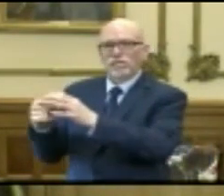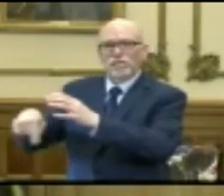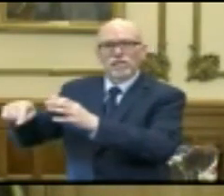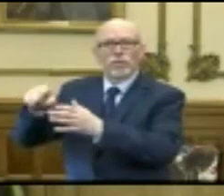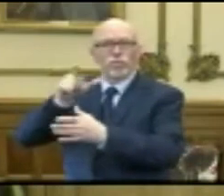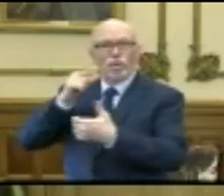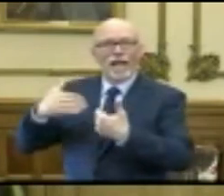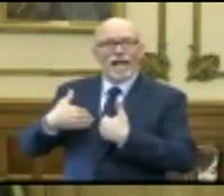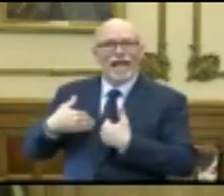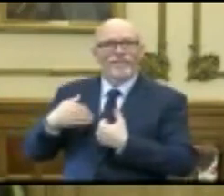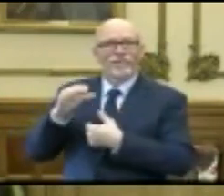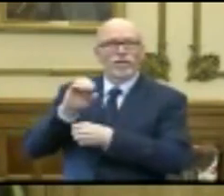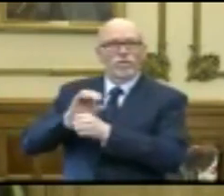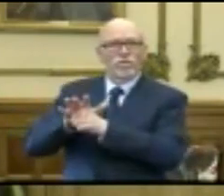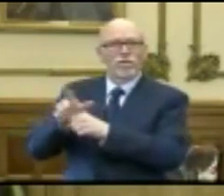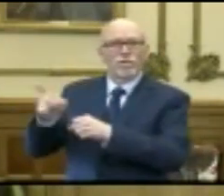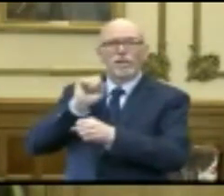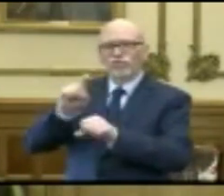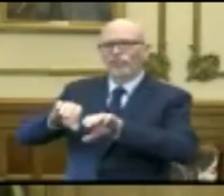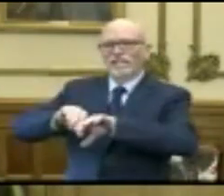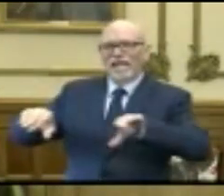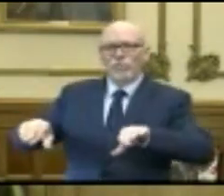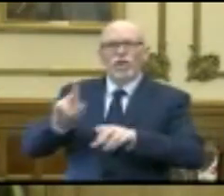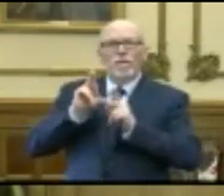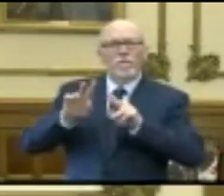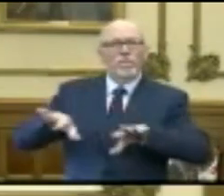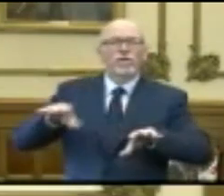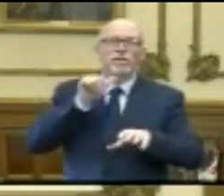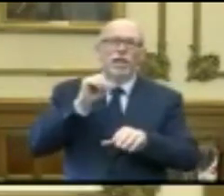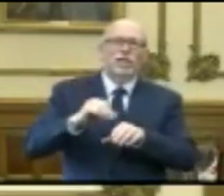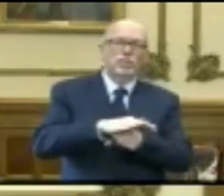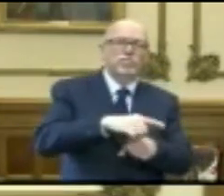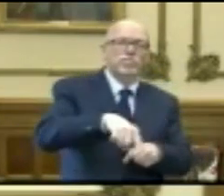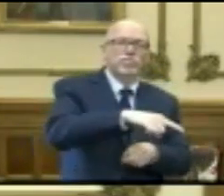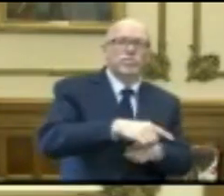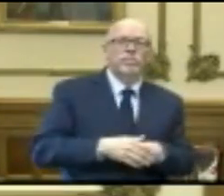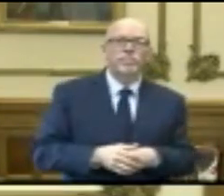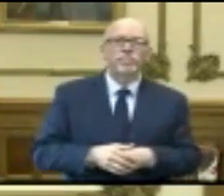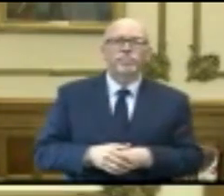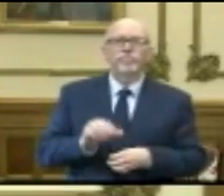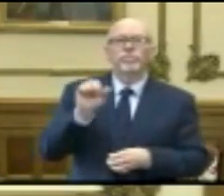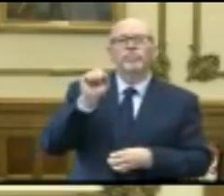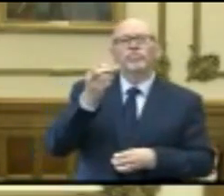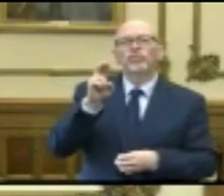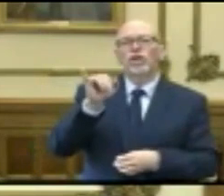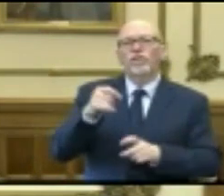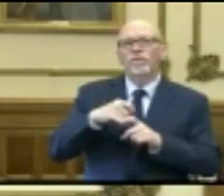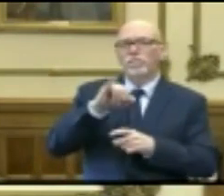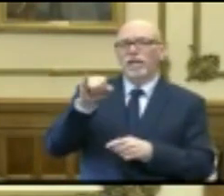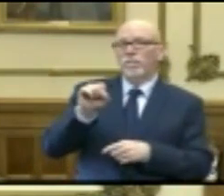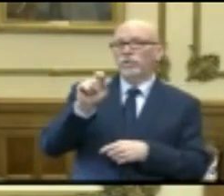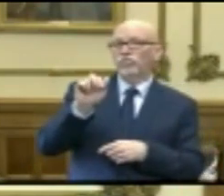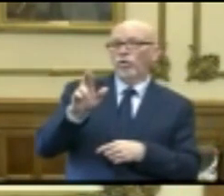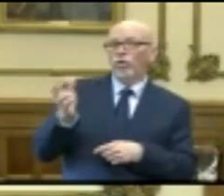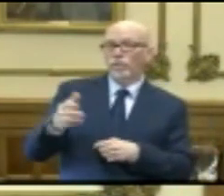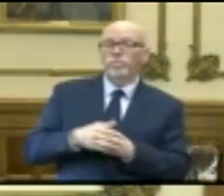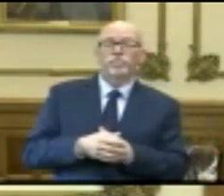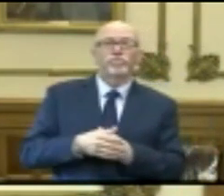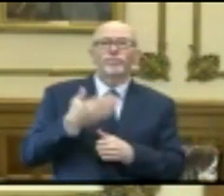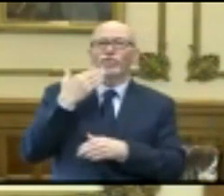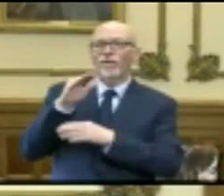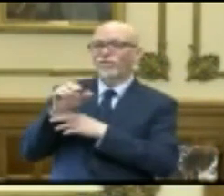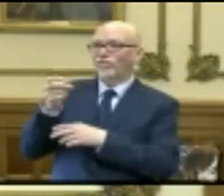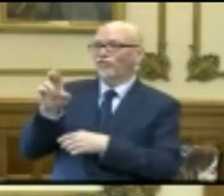that we're, you know, separating the right groups of people. Sherry with the Indianapolis Star. Good afternoon,